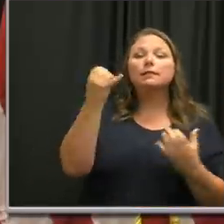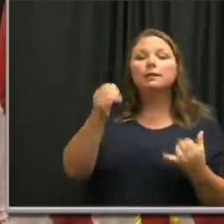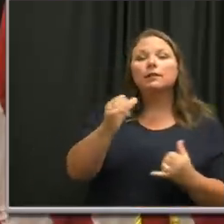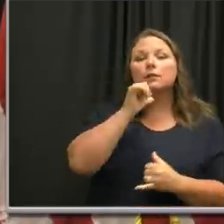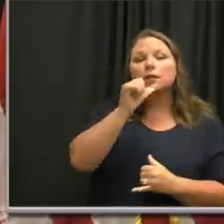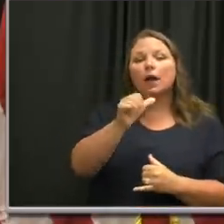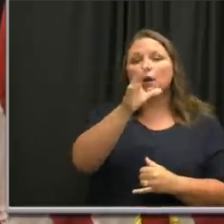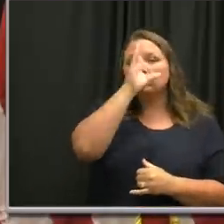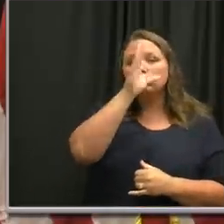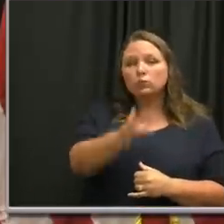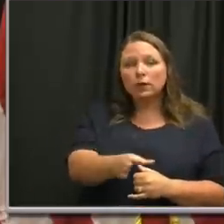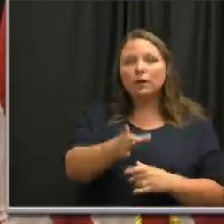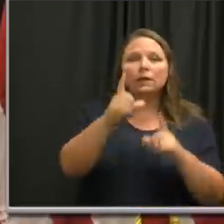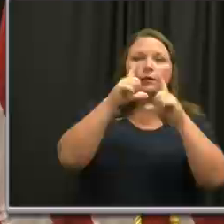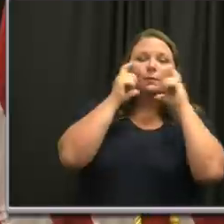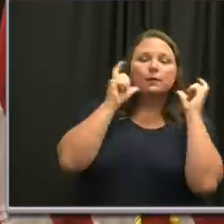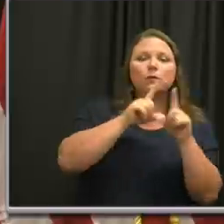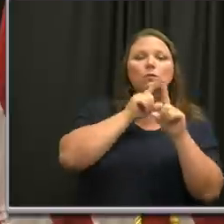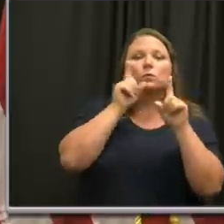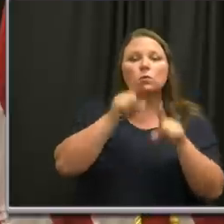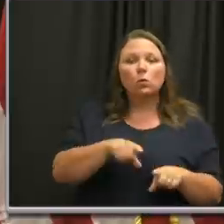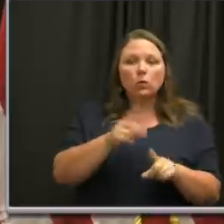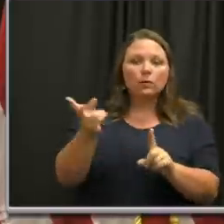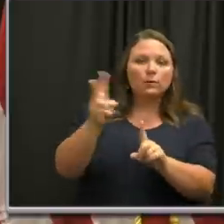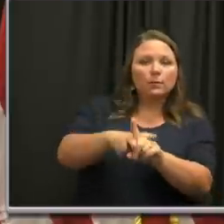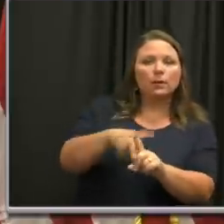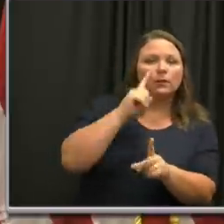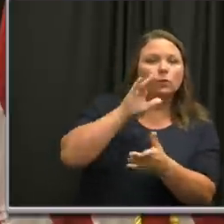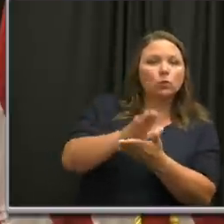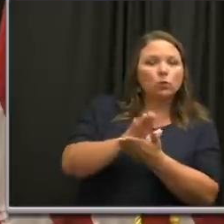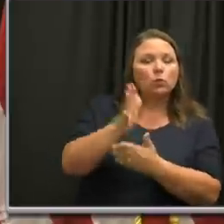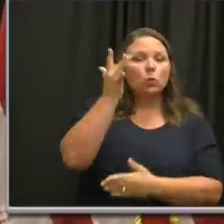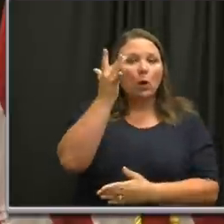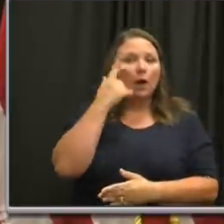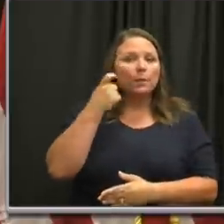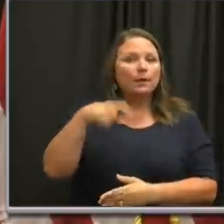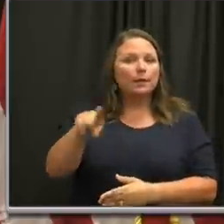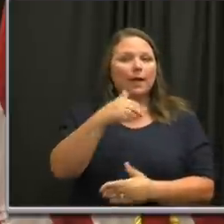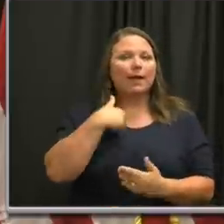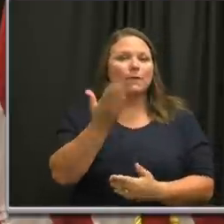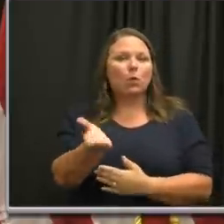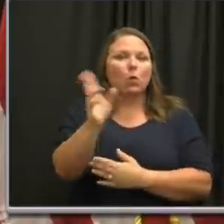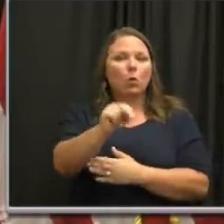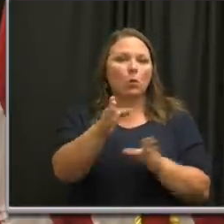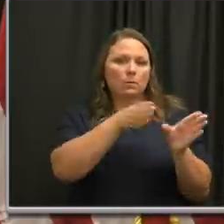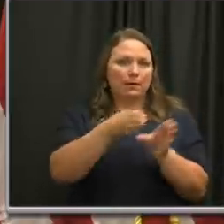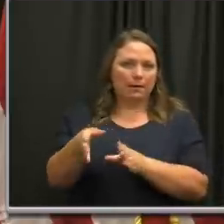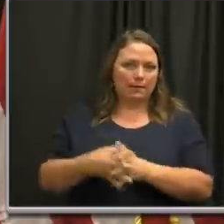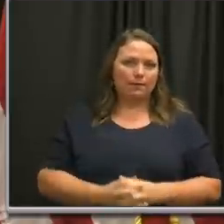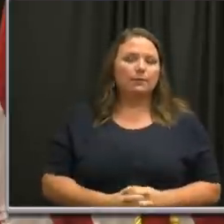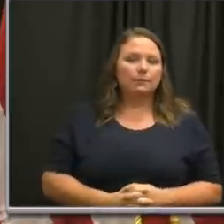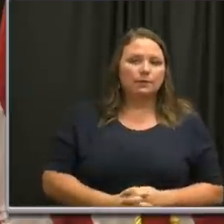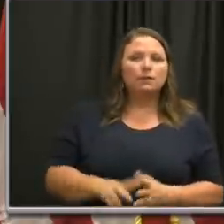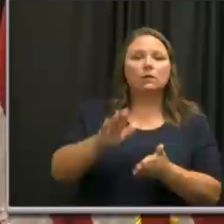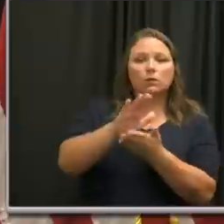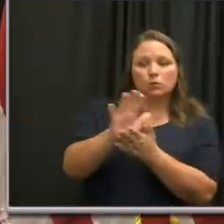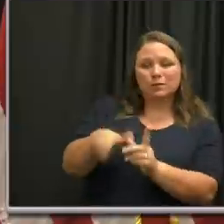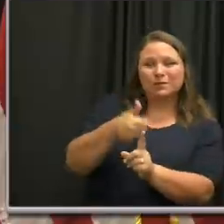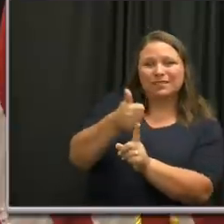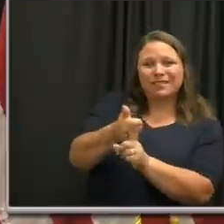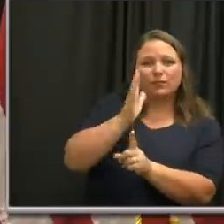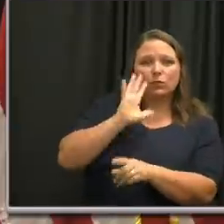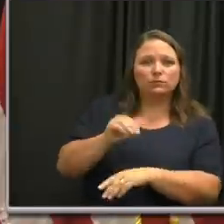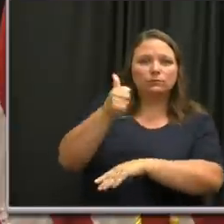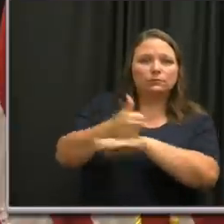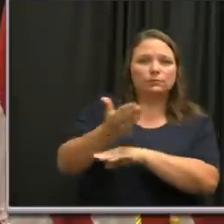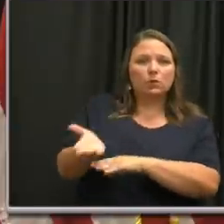mask order that is applying to schools. Why? Because the schools have their own plan. The schools are going to be implementing